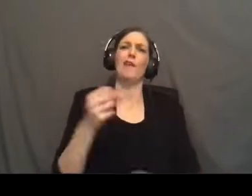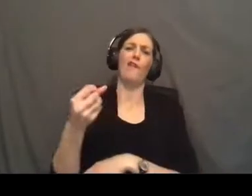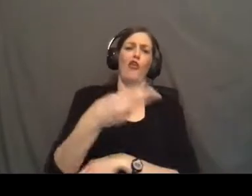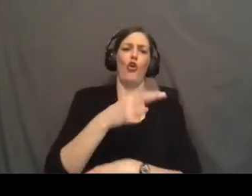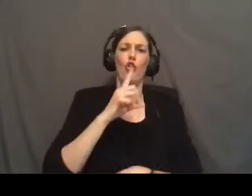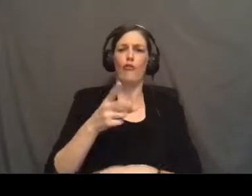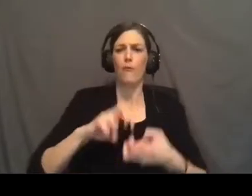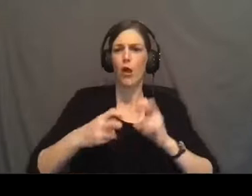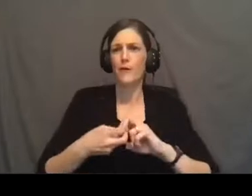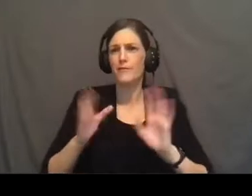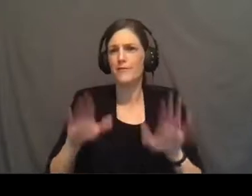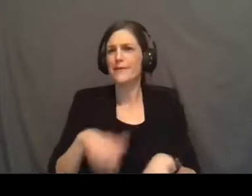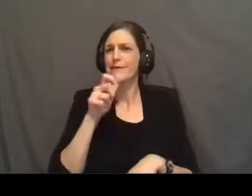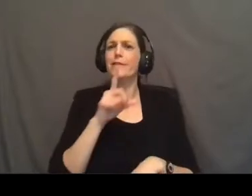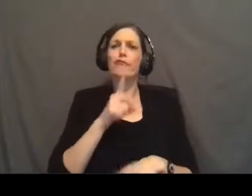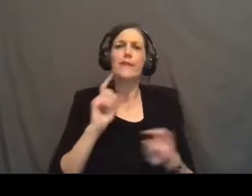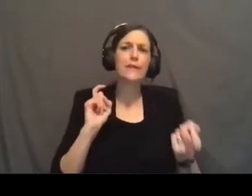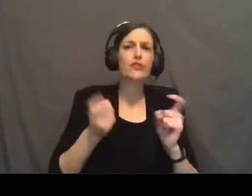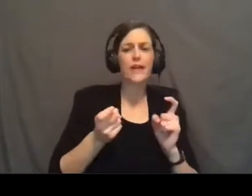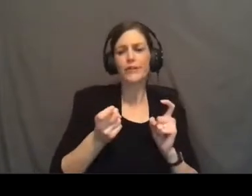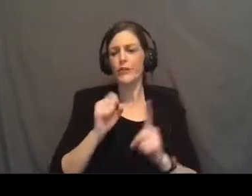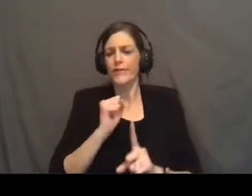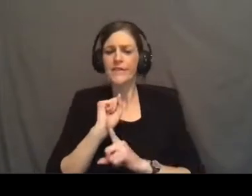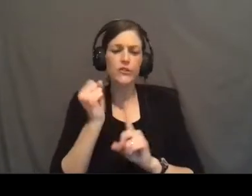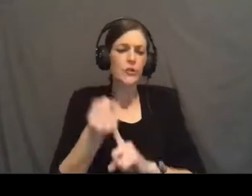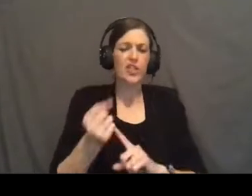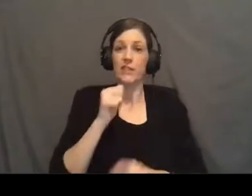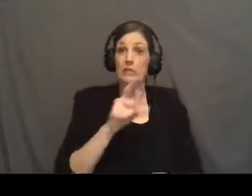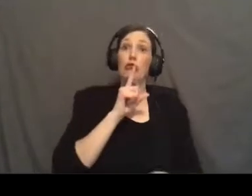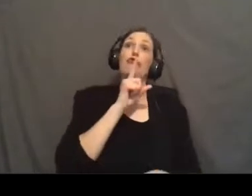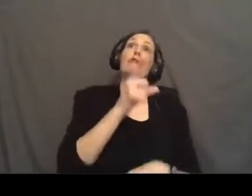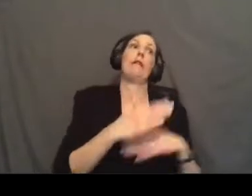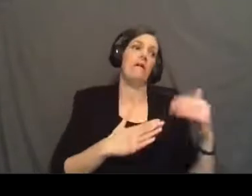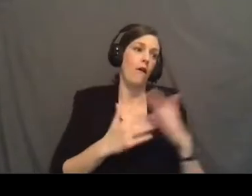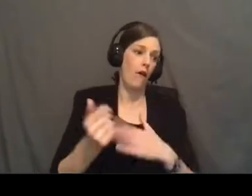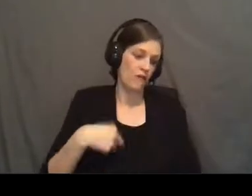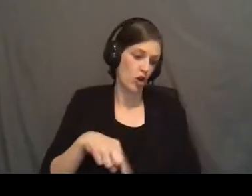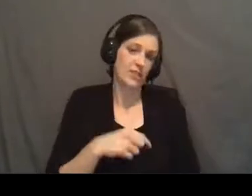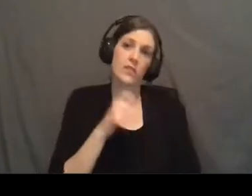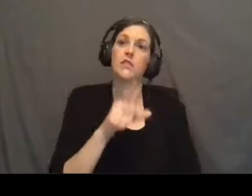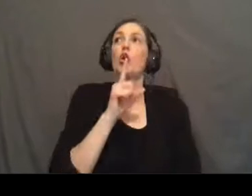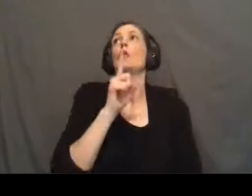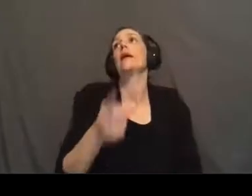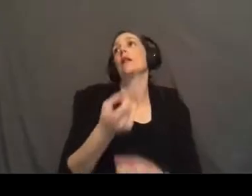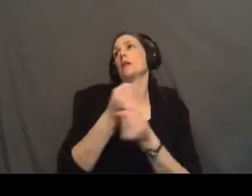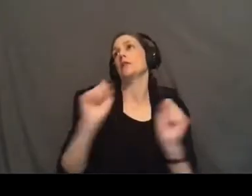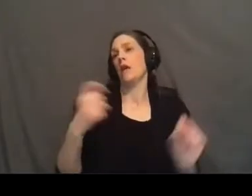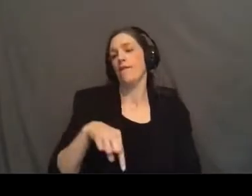problems. He doesn't really change our real circumstances. He doesn't really comfort us. He doesn't really save us.